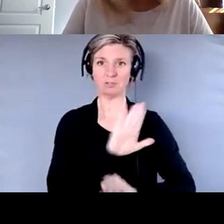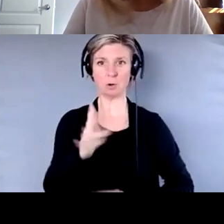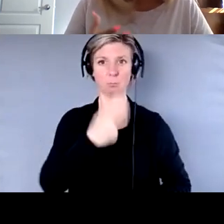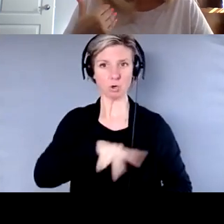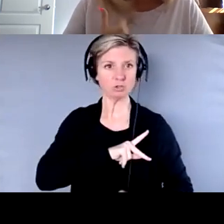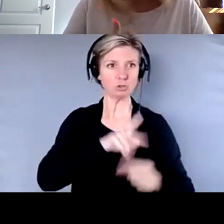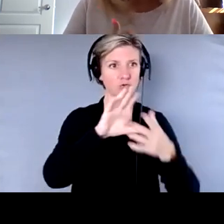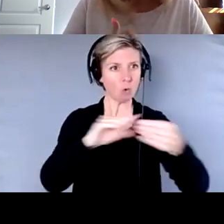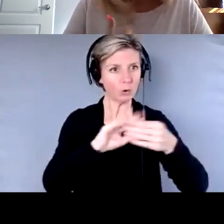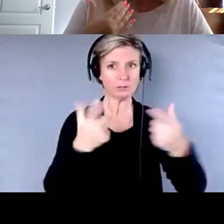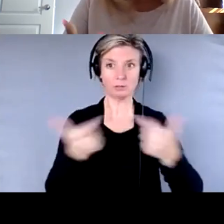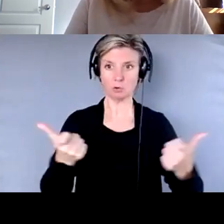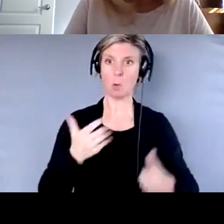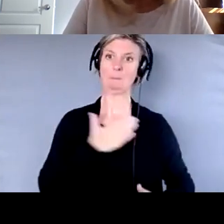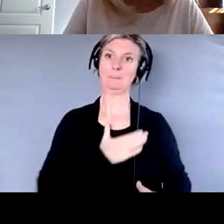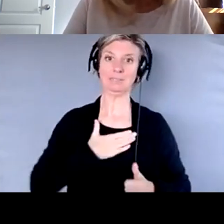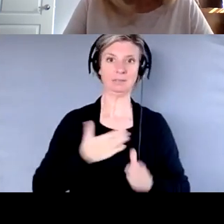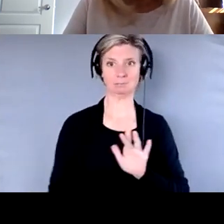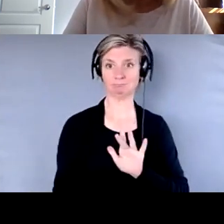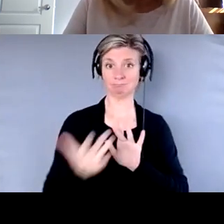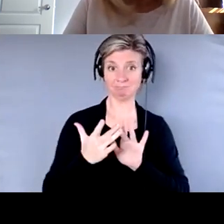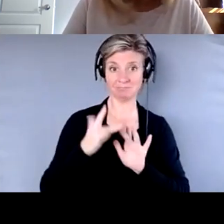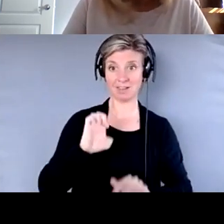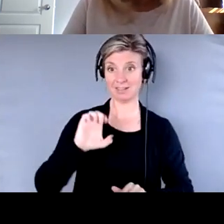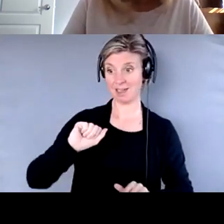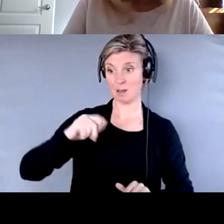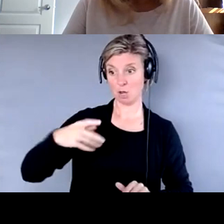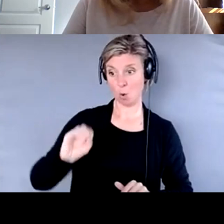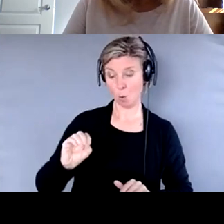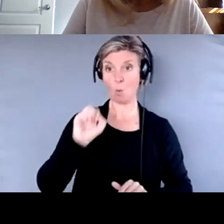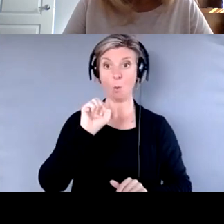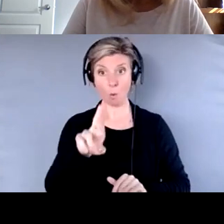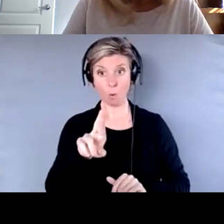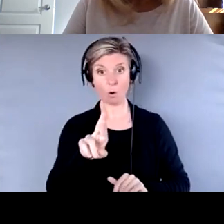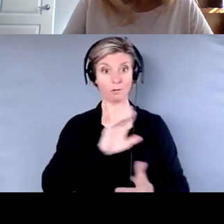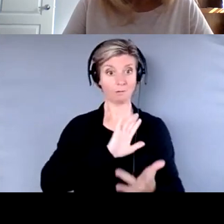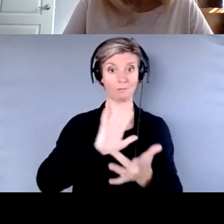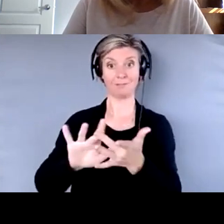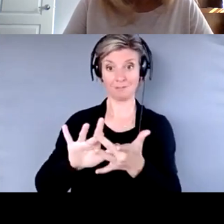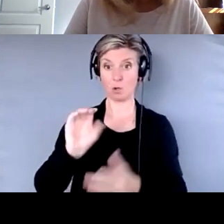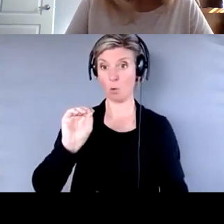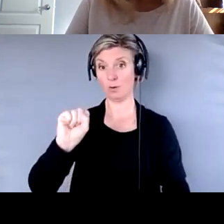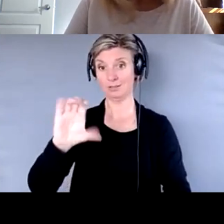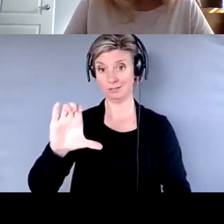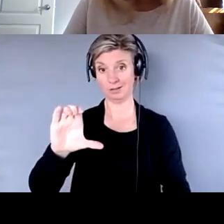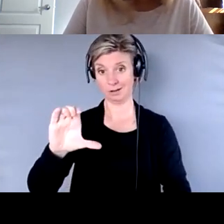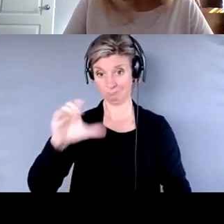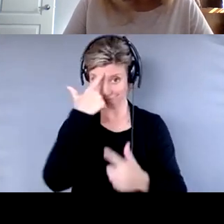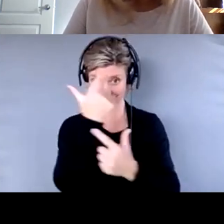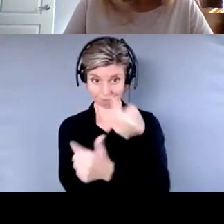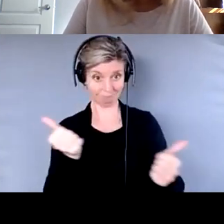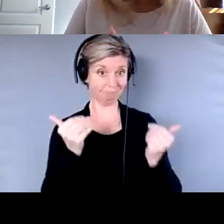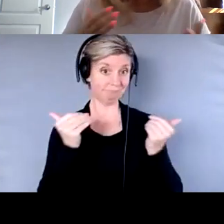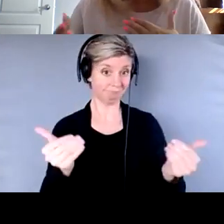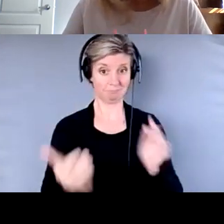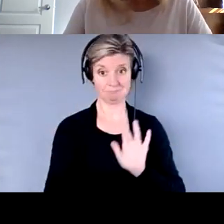course we want to let them know to either reach out to us, or you can, can reach out directly, uh, to you at the, uh, OSC commission. And we can